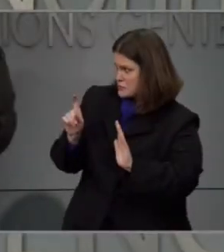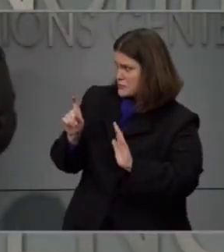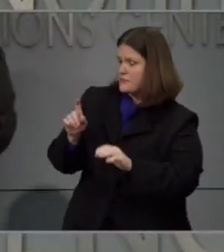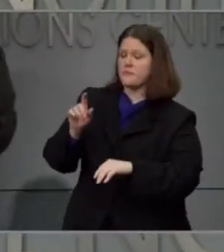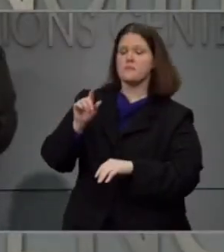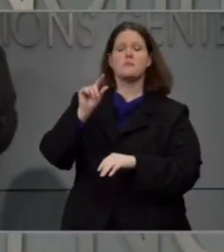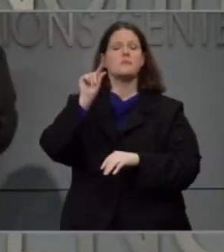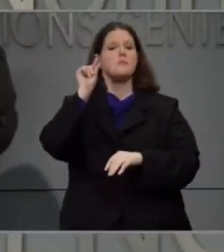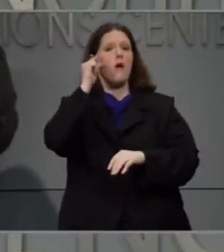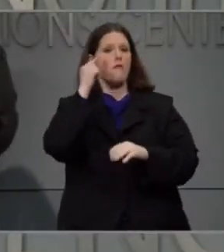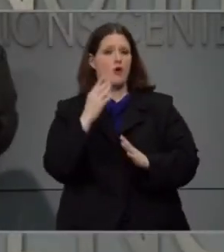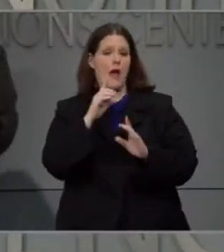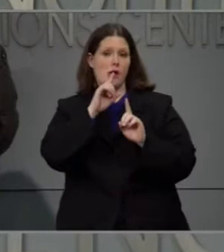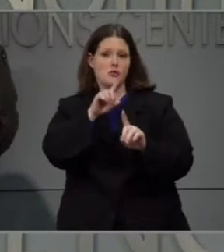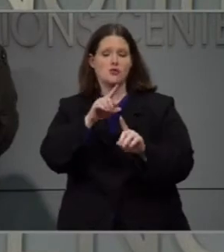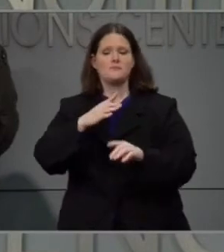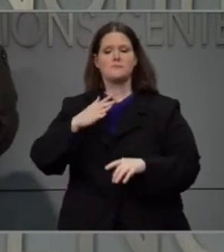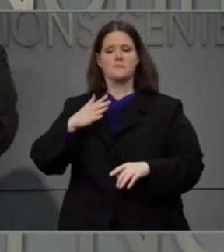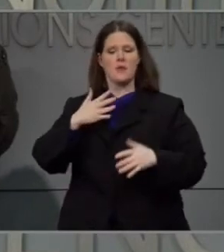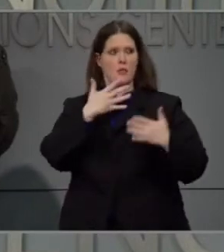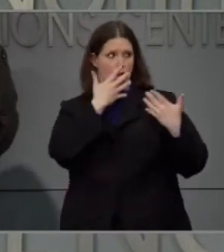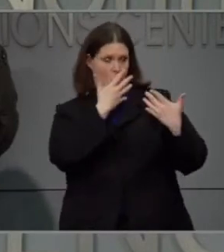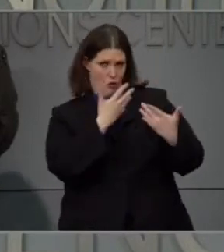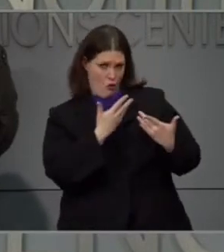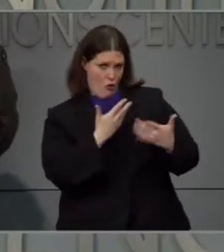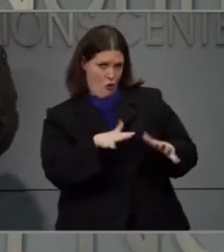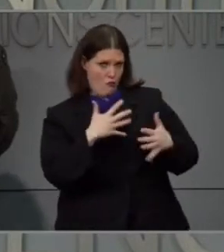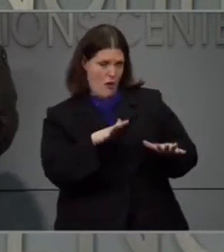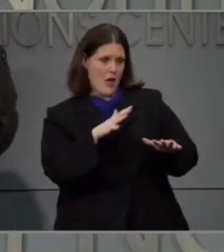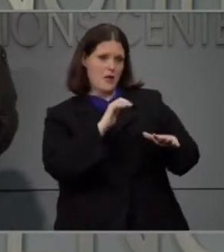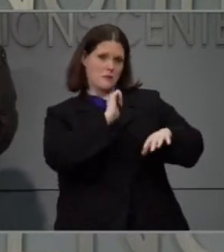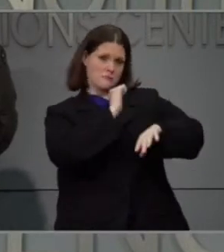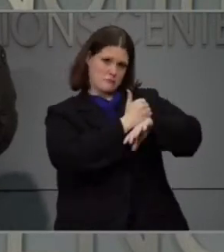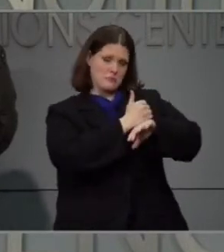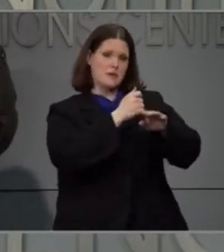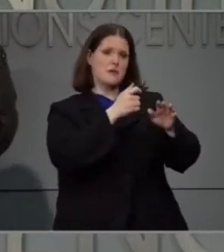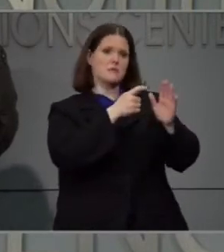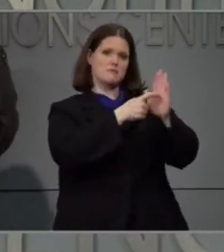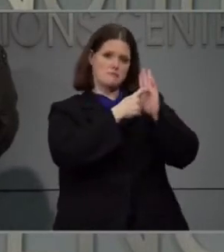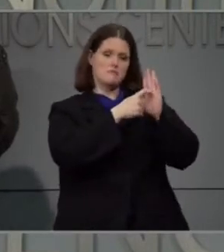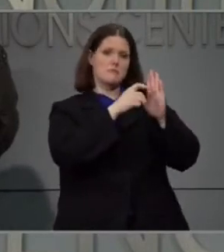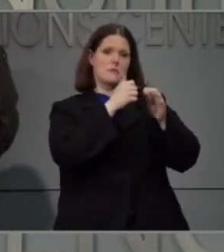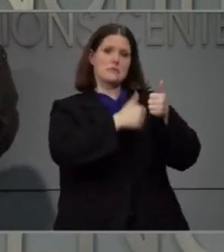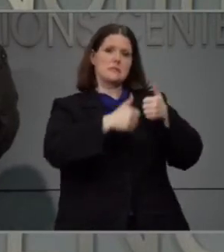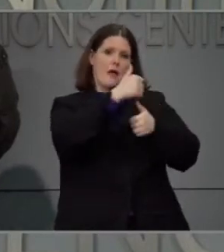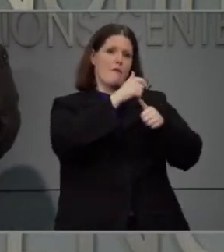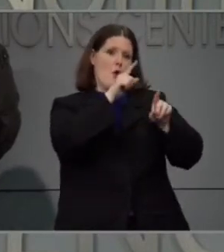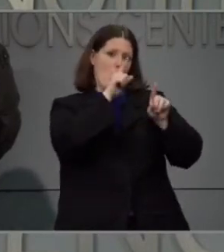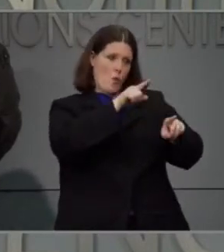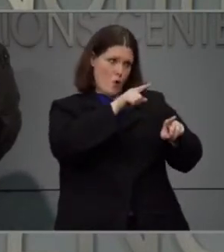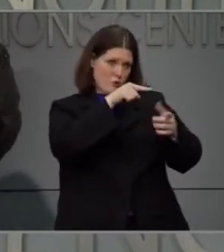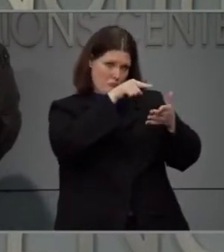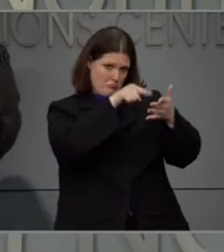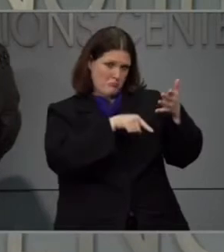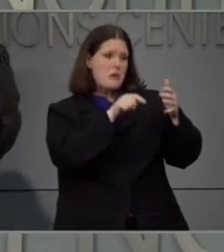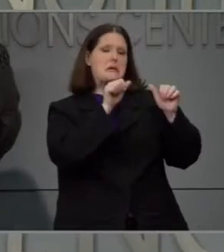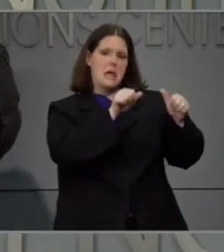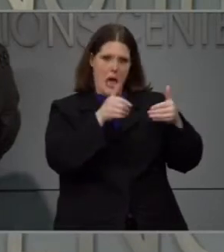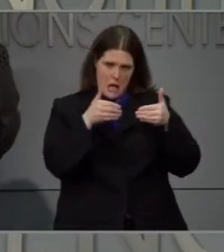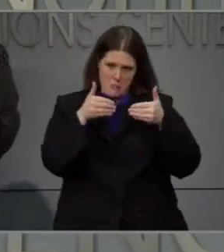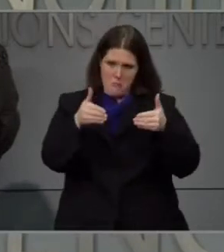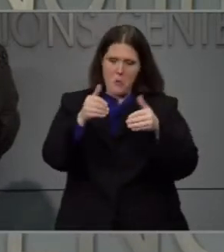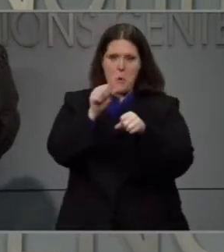have now, already under our state executive order, they could begin working in their garages